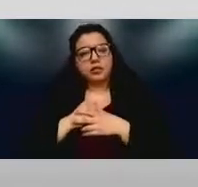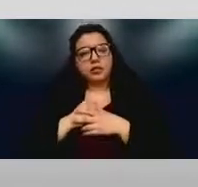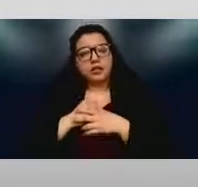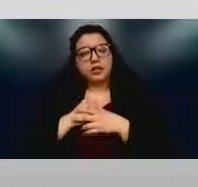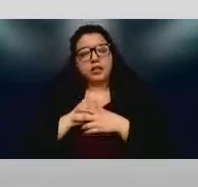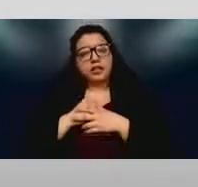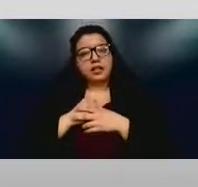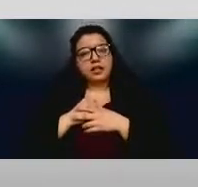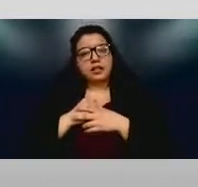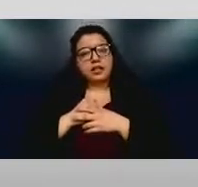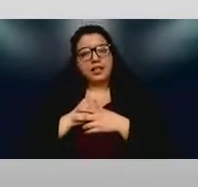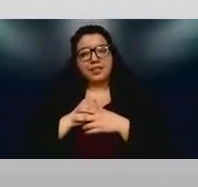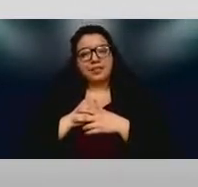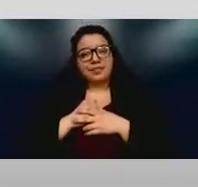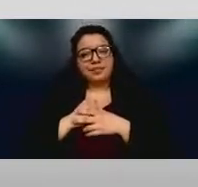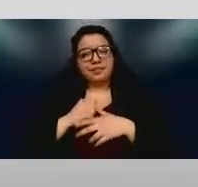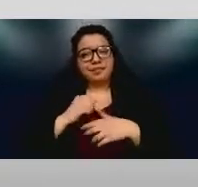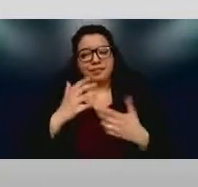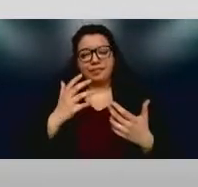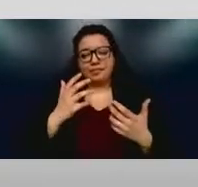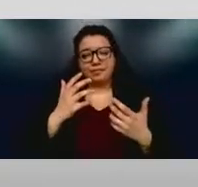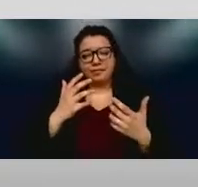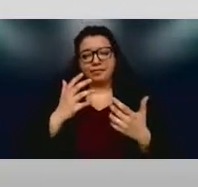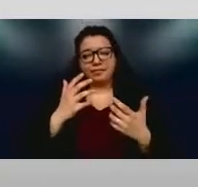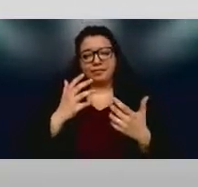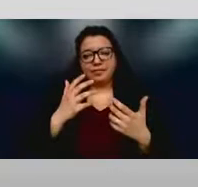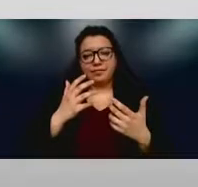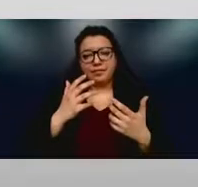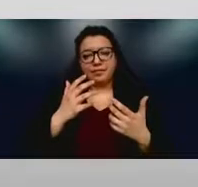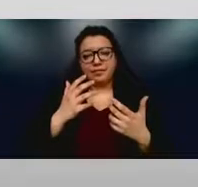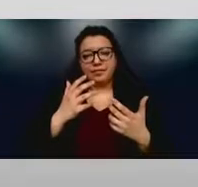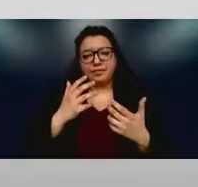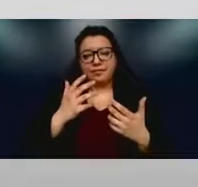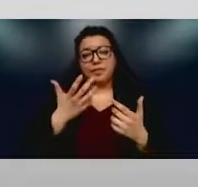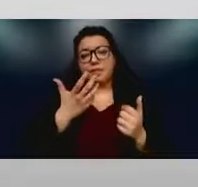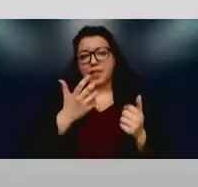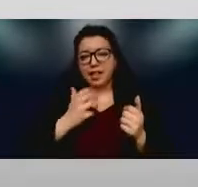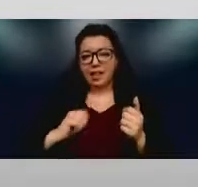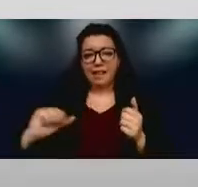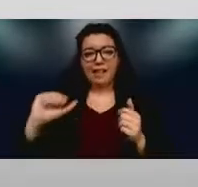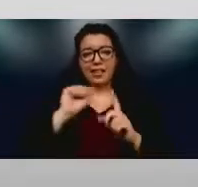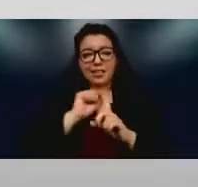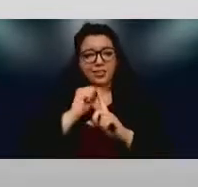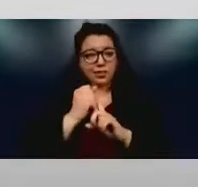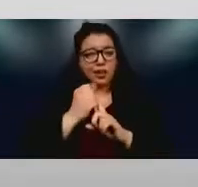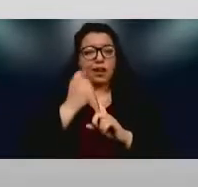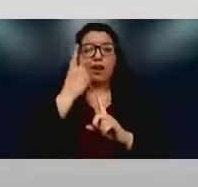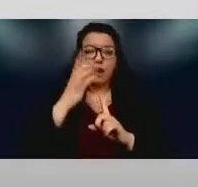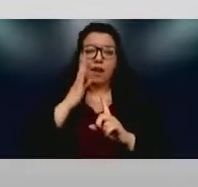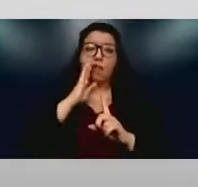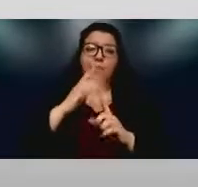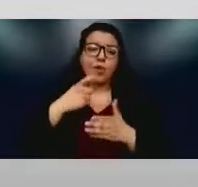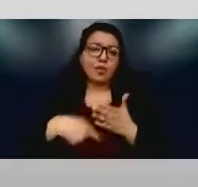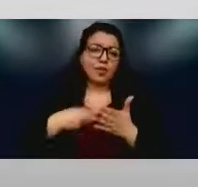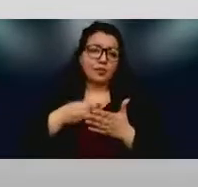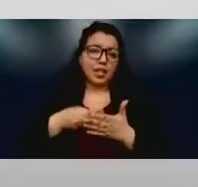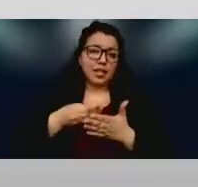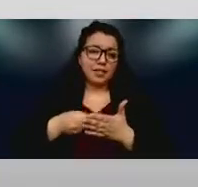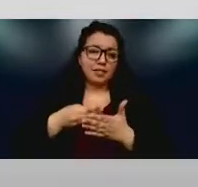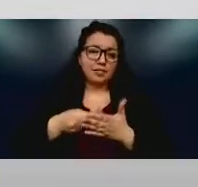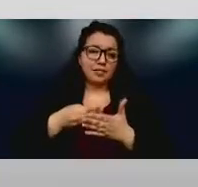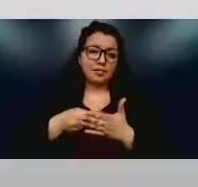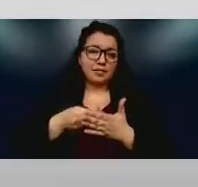any situation, uh, or at least for the most part, it will cost money to be, make something accessible.